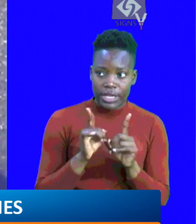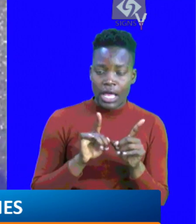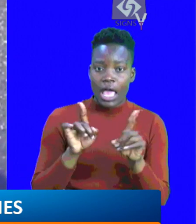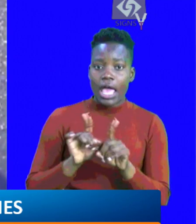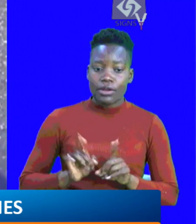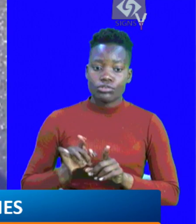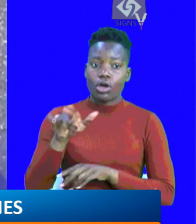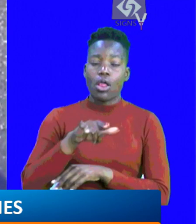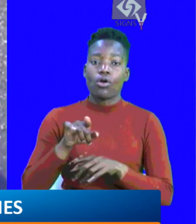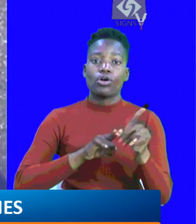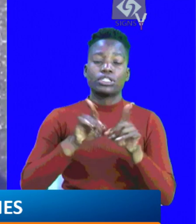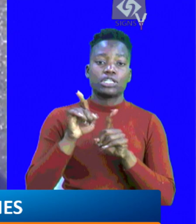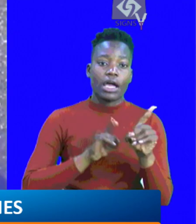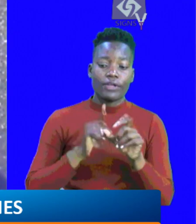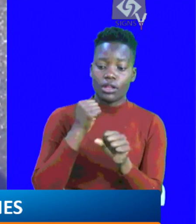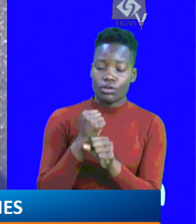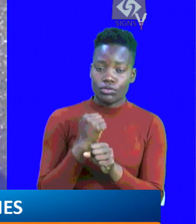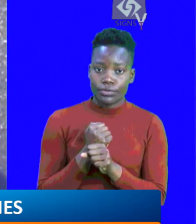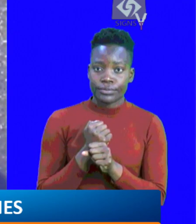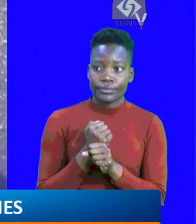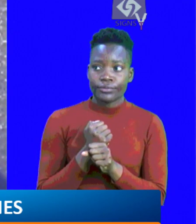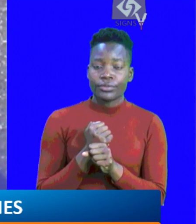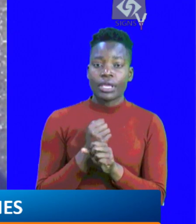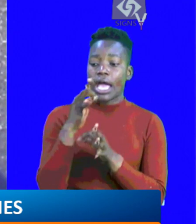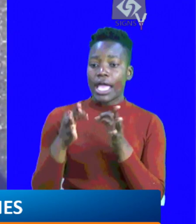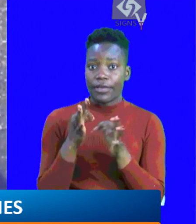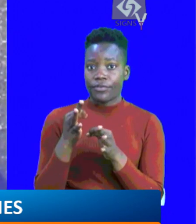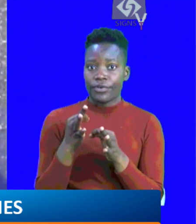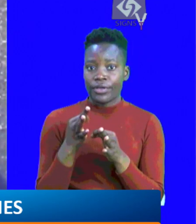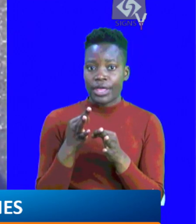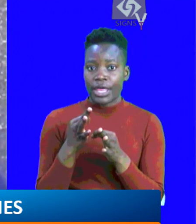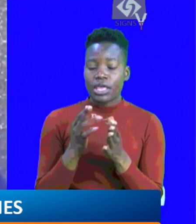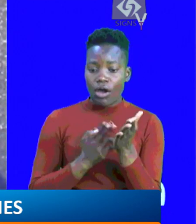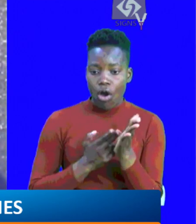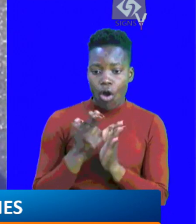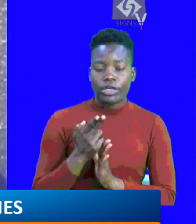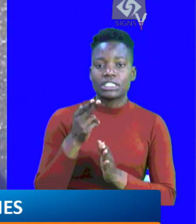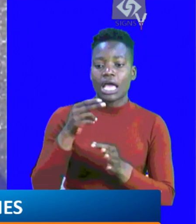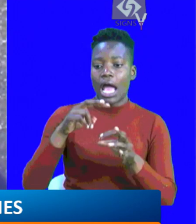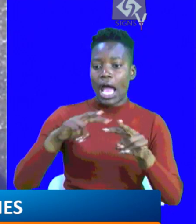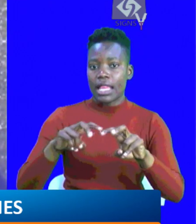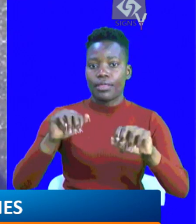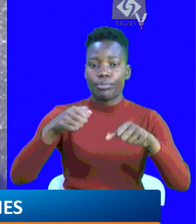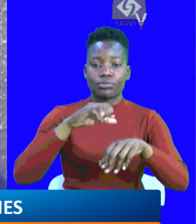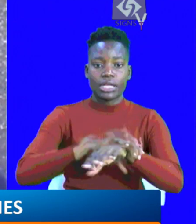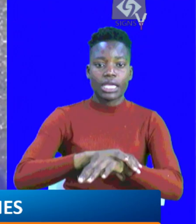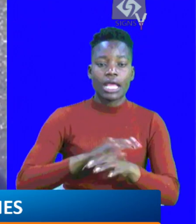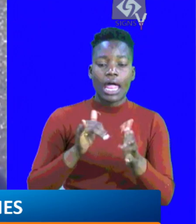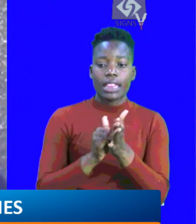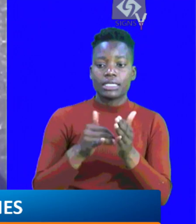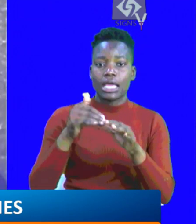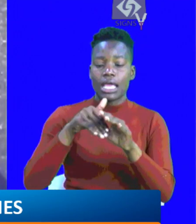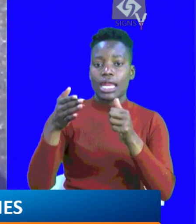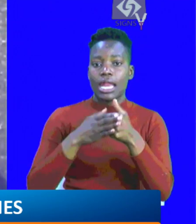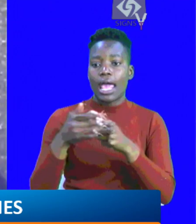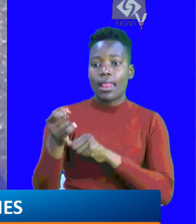countries did he travel to? How many local travels did he do? If they were honest to do analysis, they